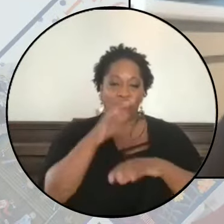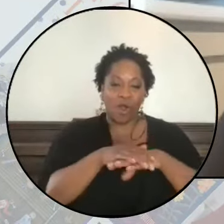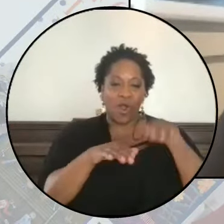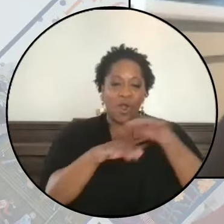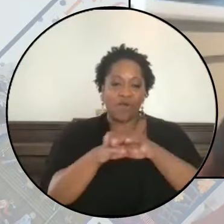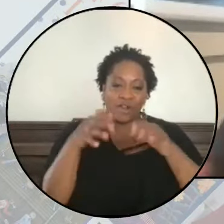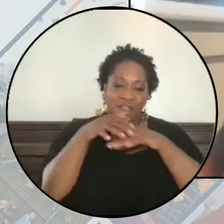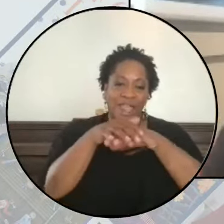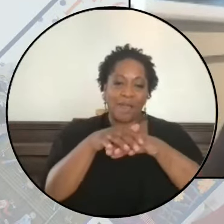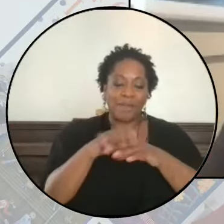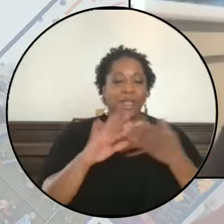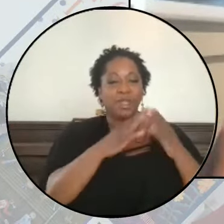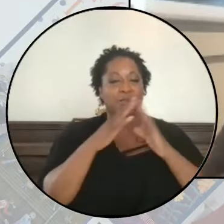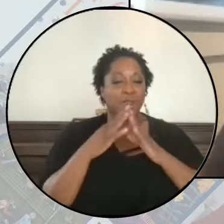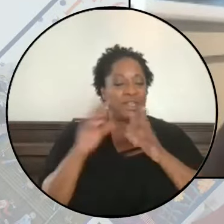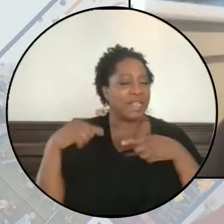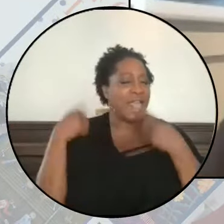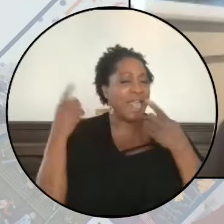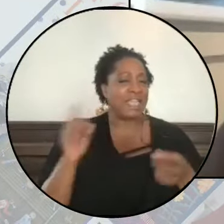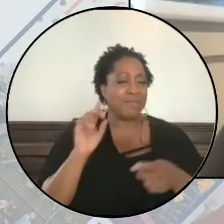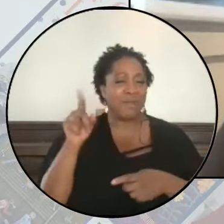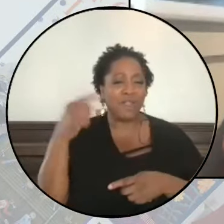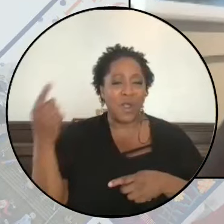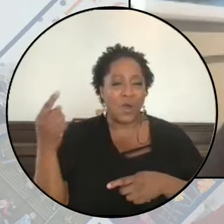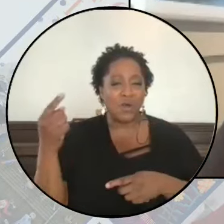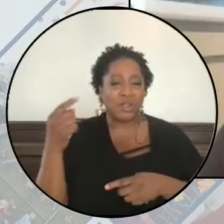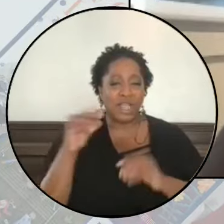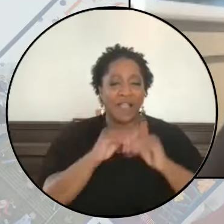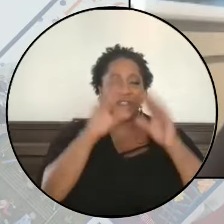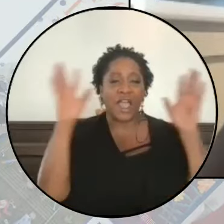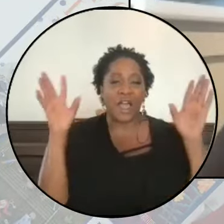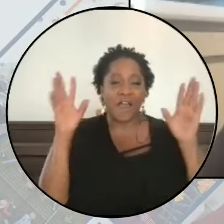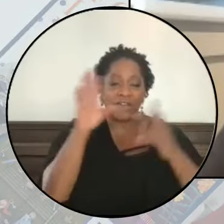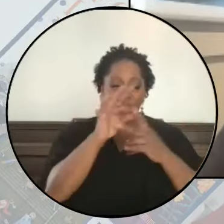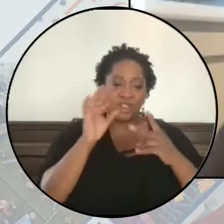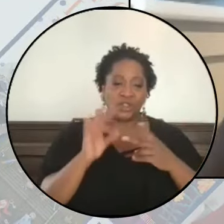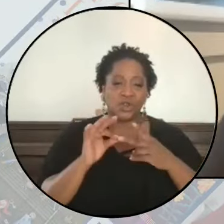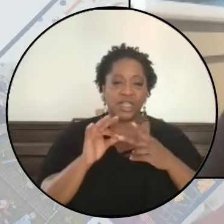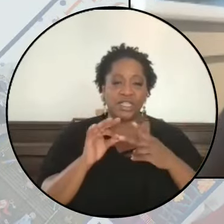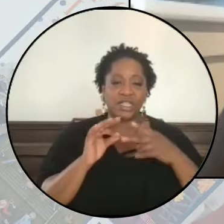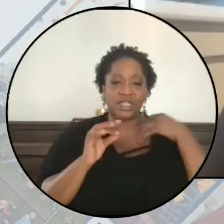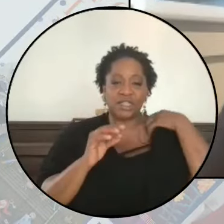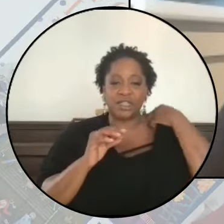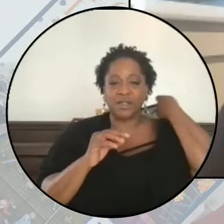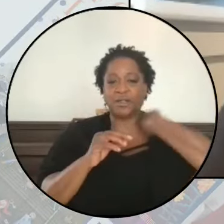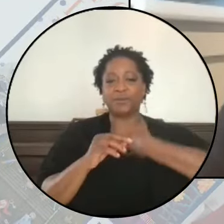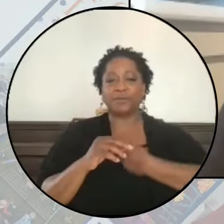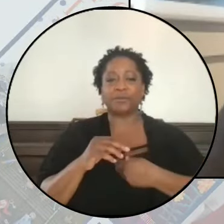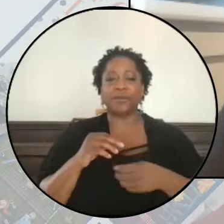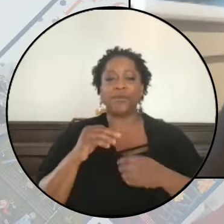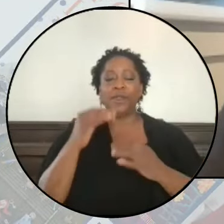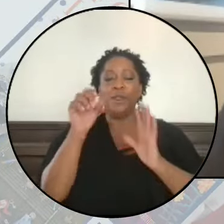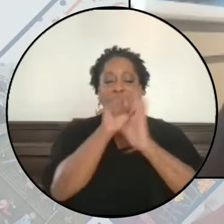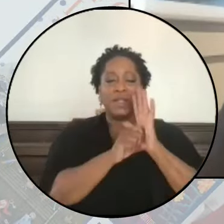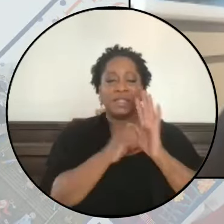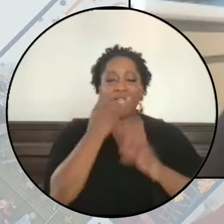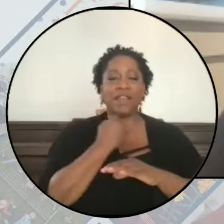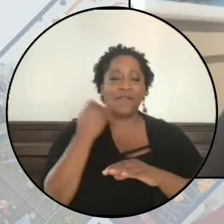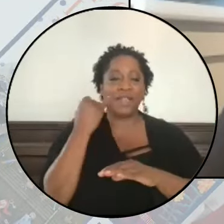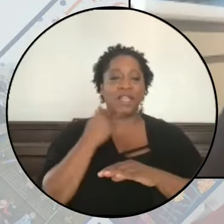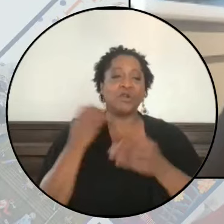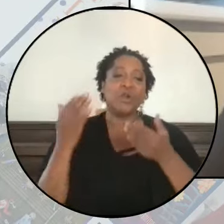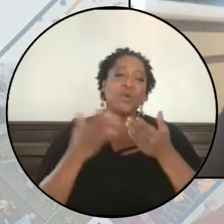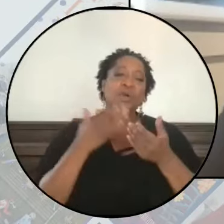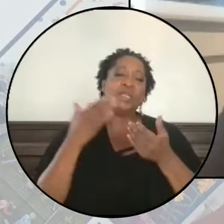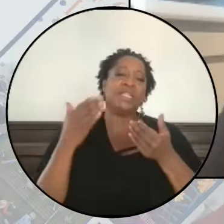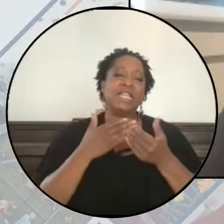communities has always been the only and the obvious choice. But the state of Israel was a convenient